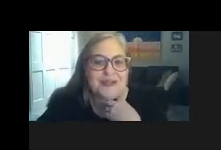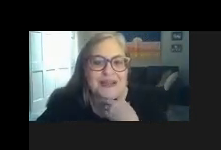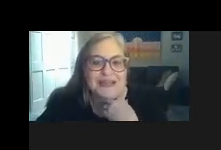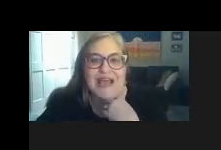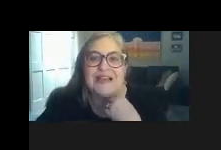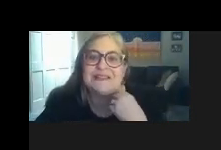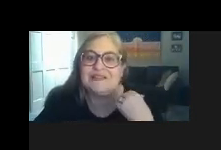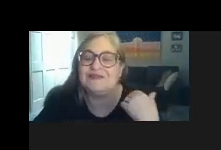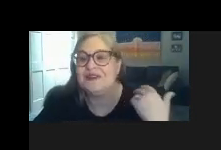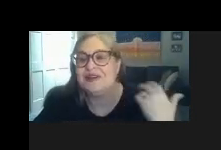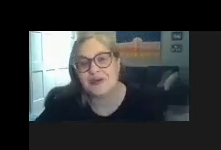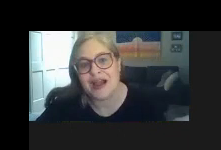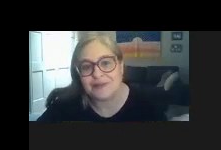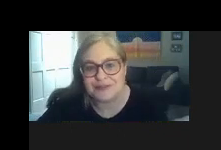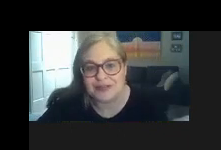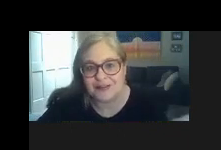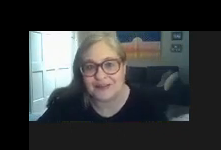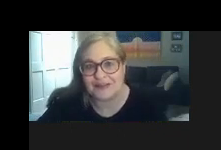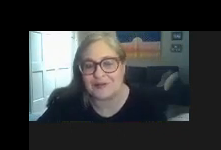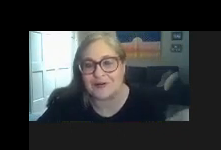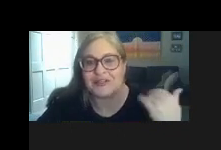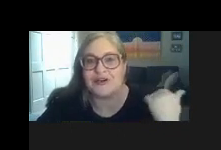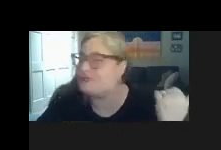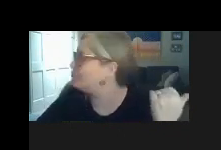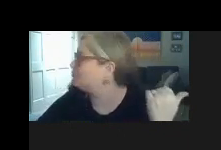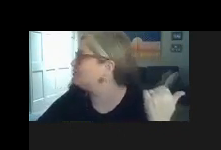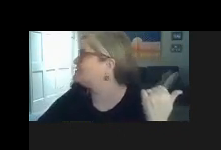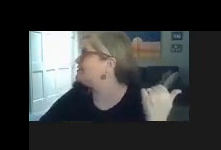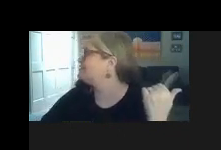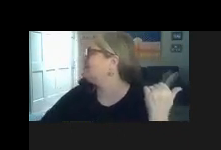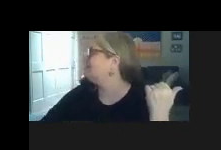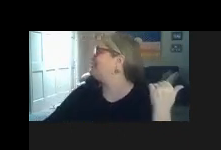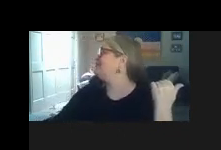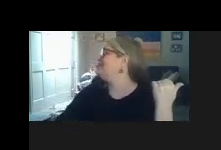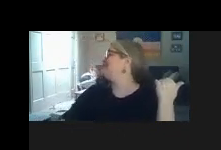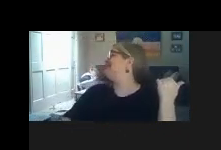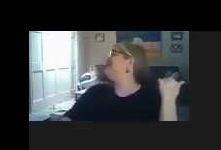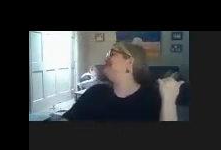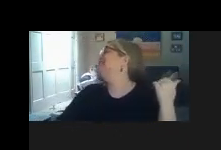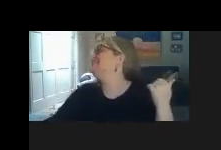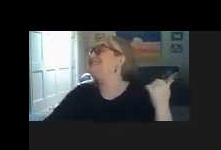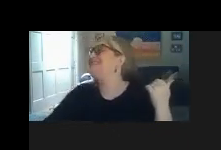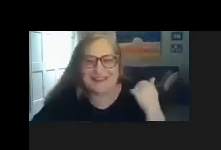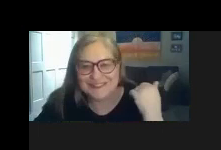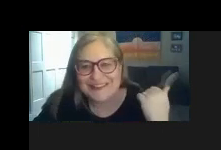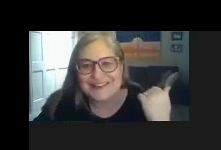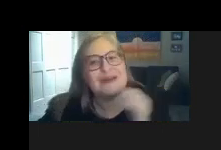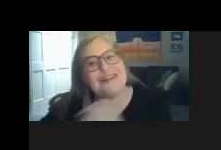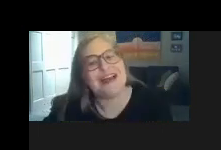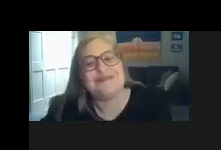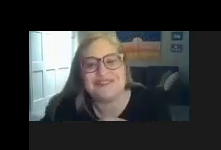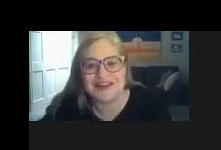do some like intensive problem solving or to go through the results of an evaluation thank you